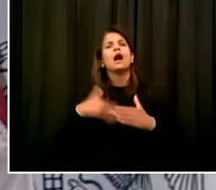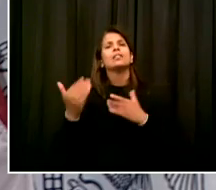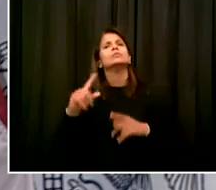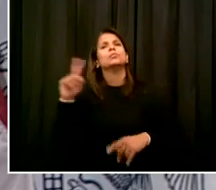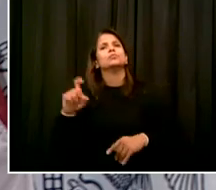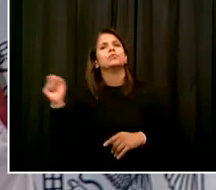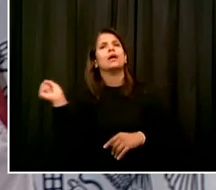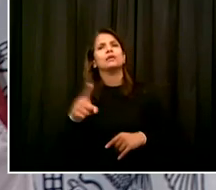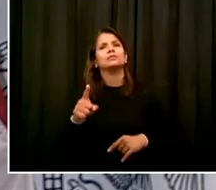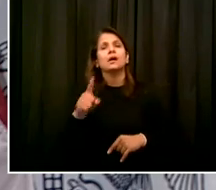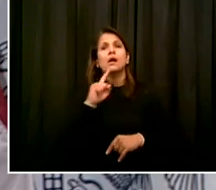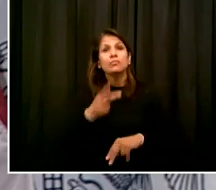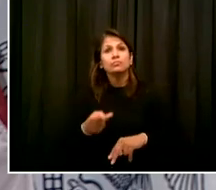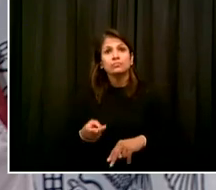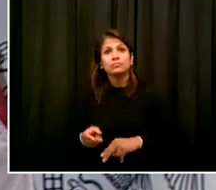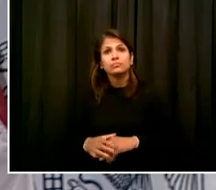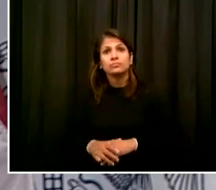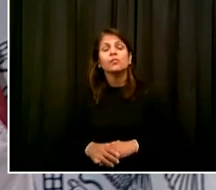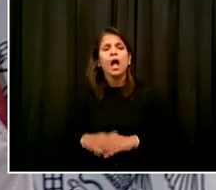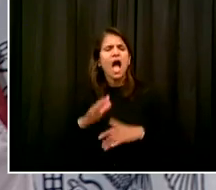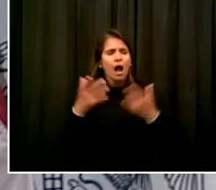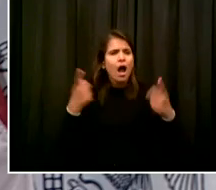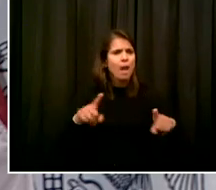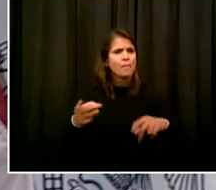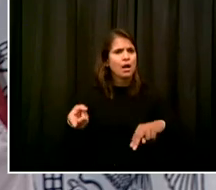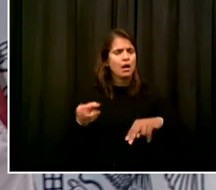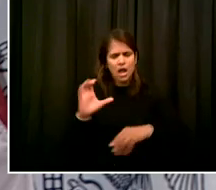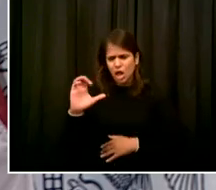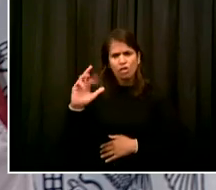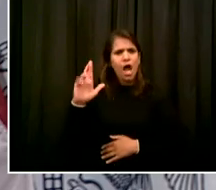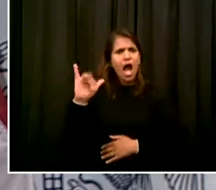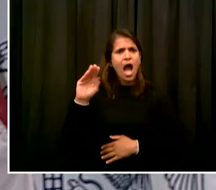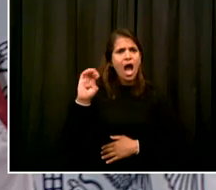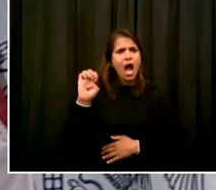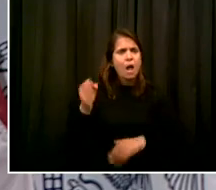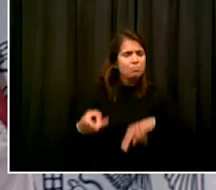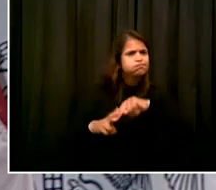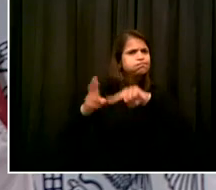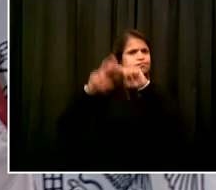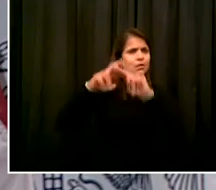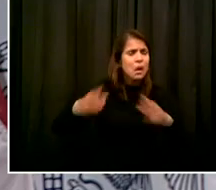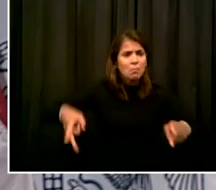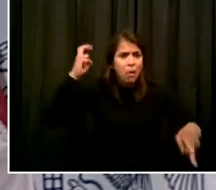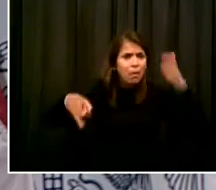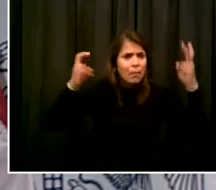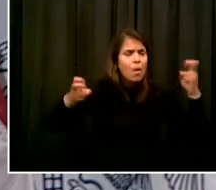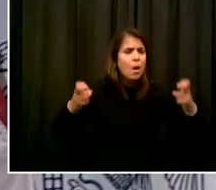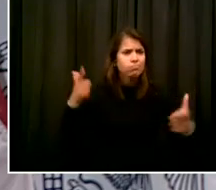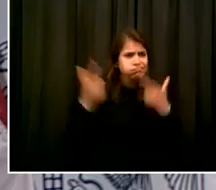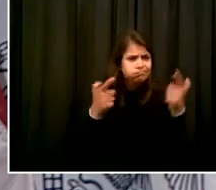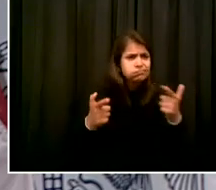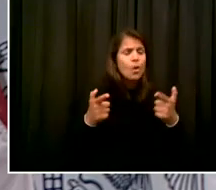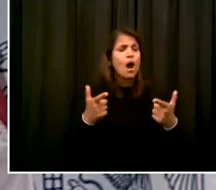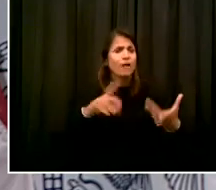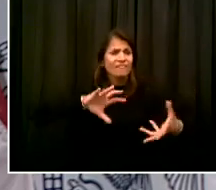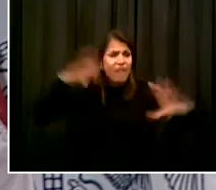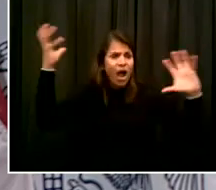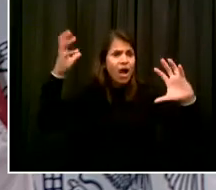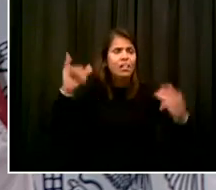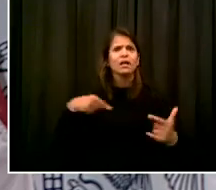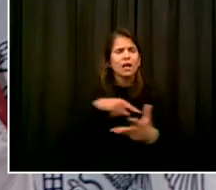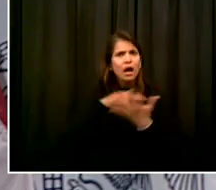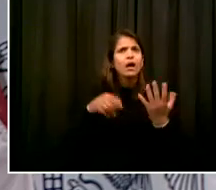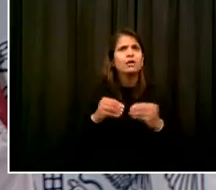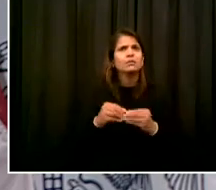Of course, the coronavirus pandemic is not really in your control, but I would like to ask if you can point to specific things that